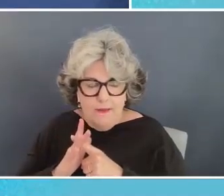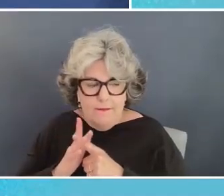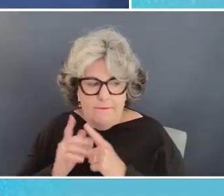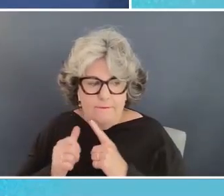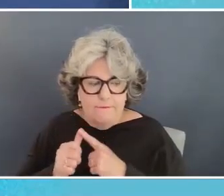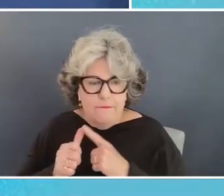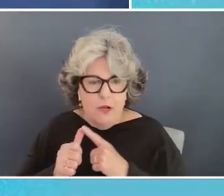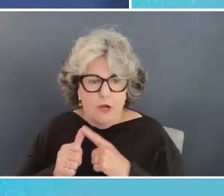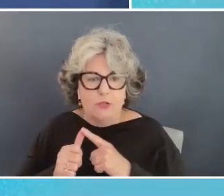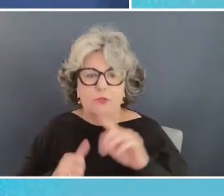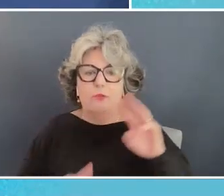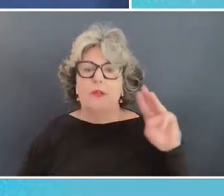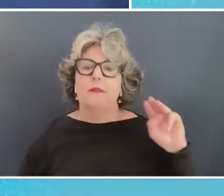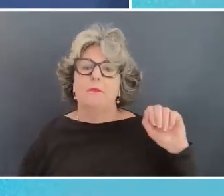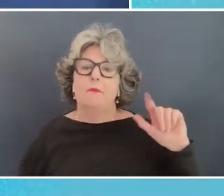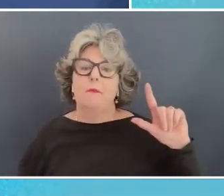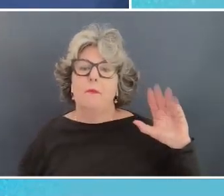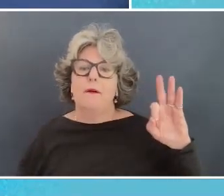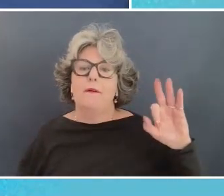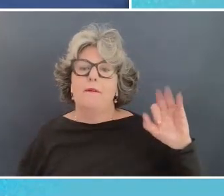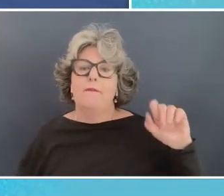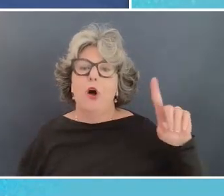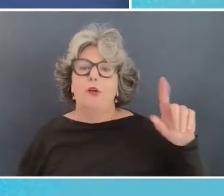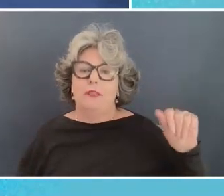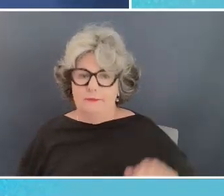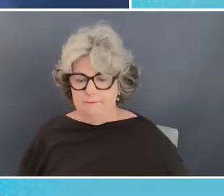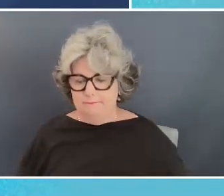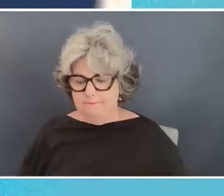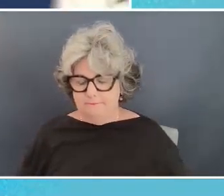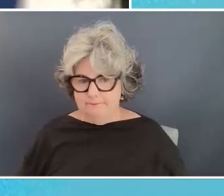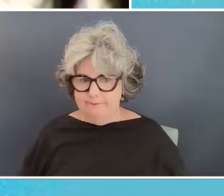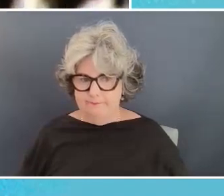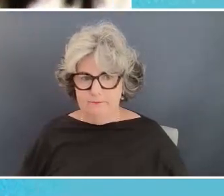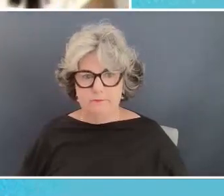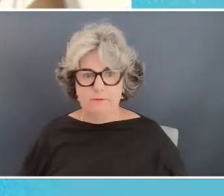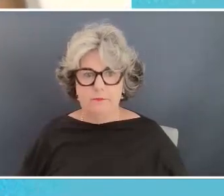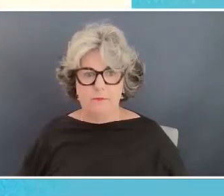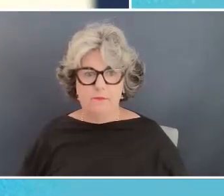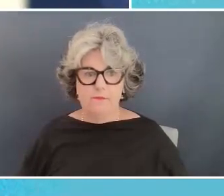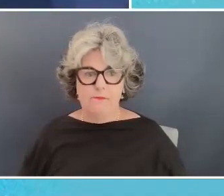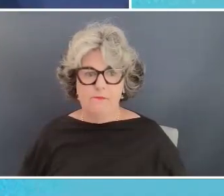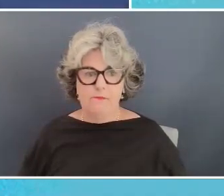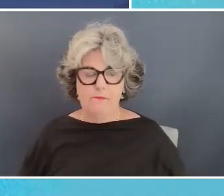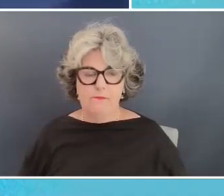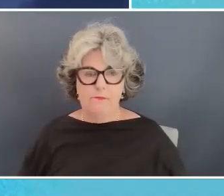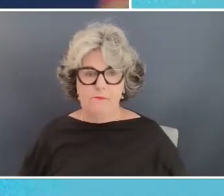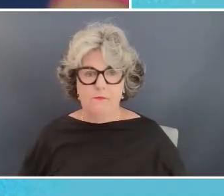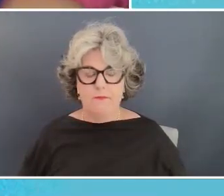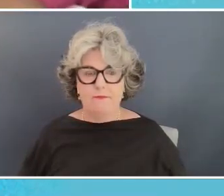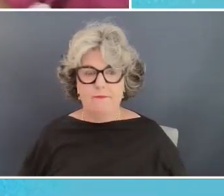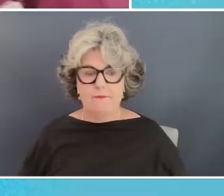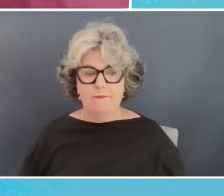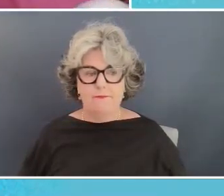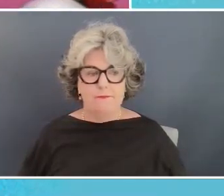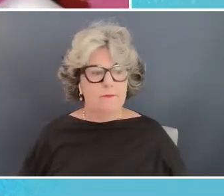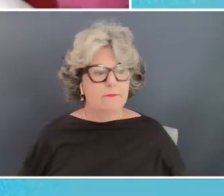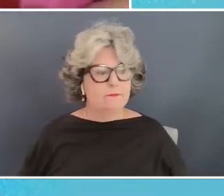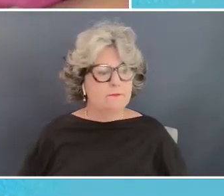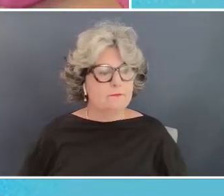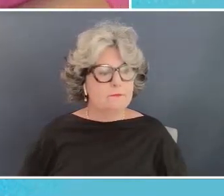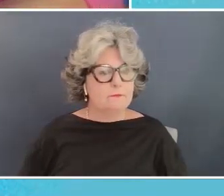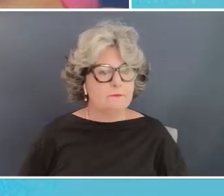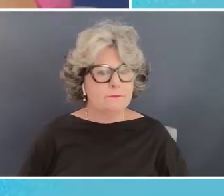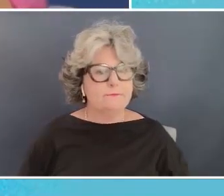mean um certainly um it is